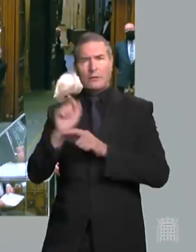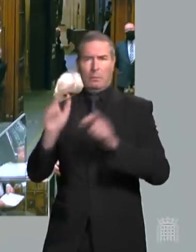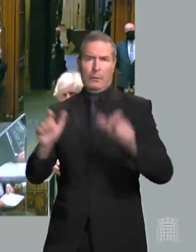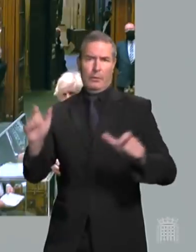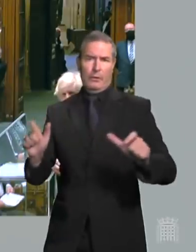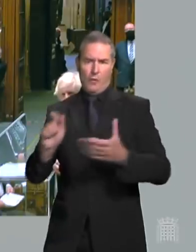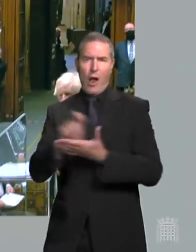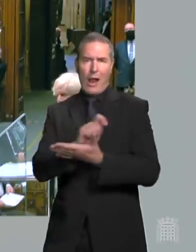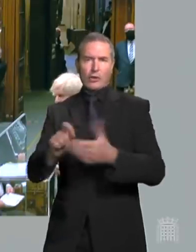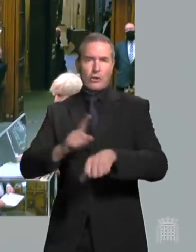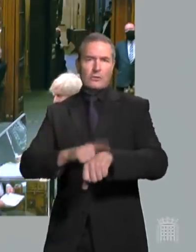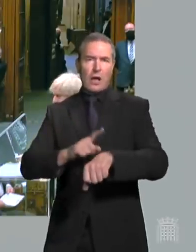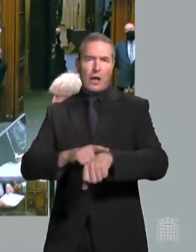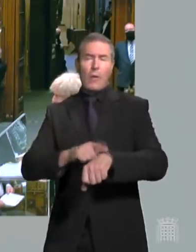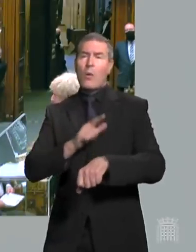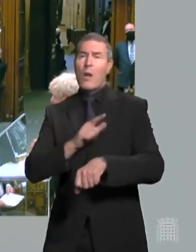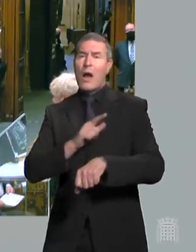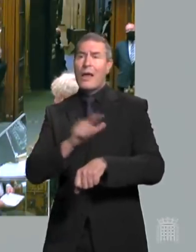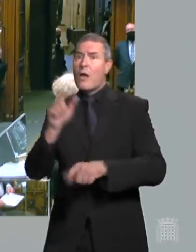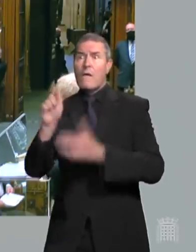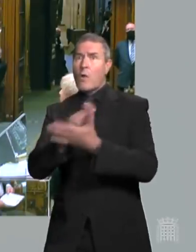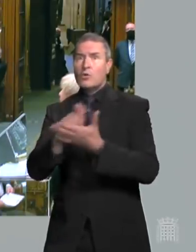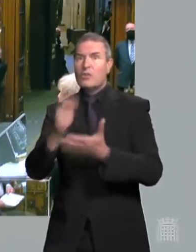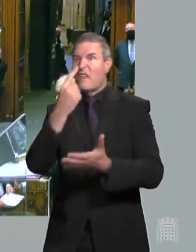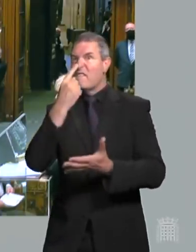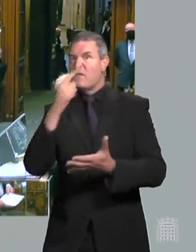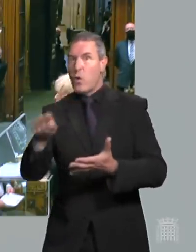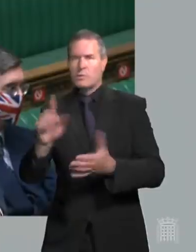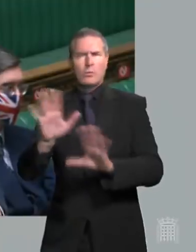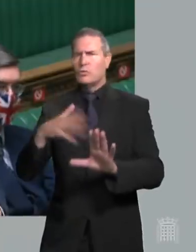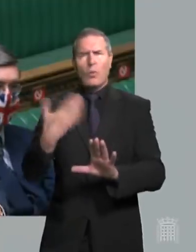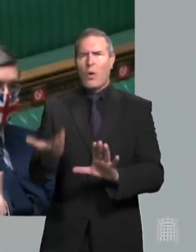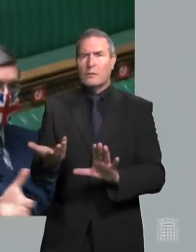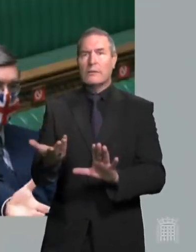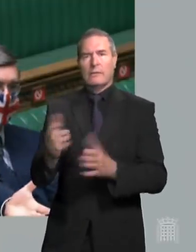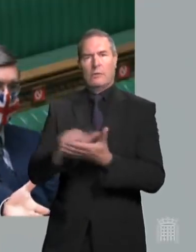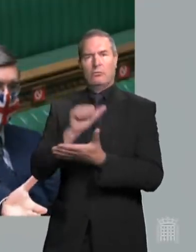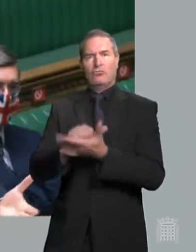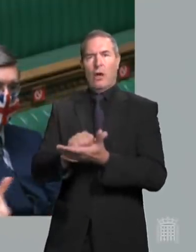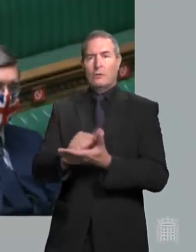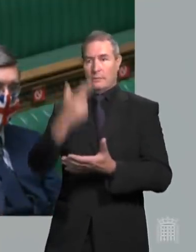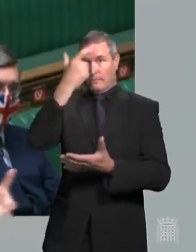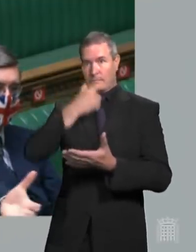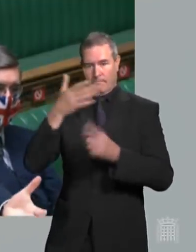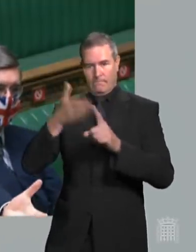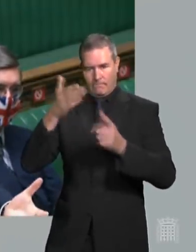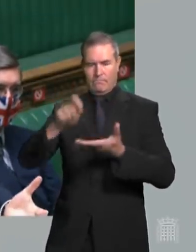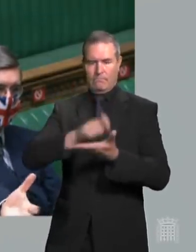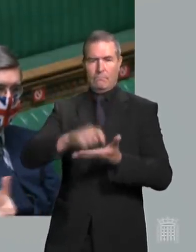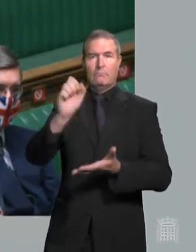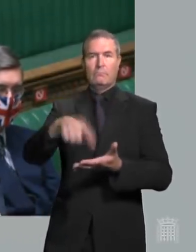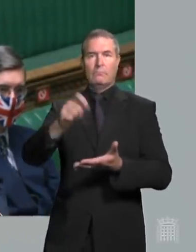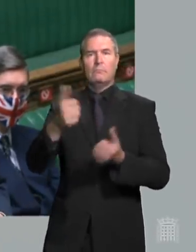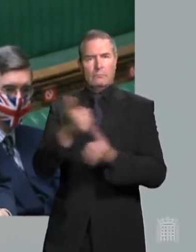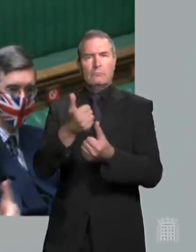our elections from the idea of voter fraud. Nobody wants to see it. And by the way, I don't think that elections in this country should be in any way